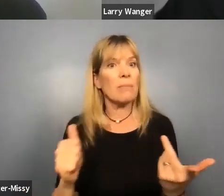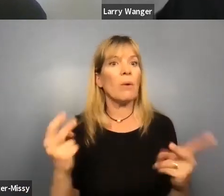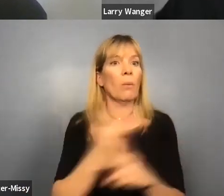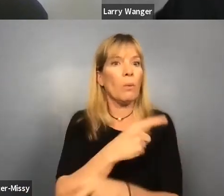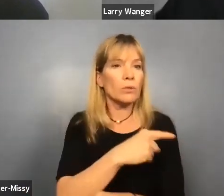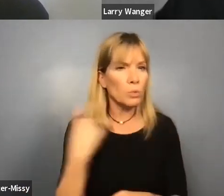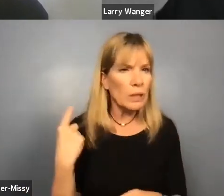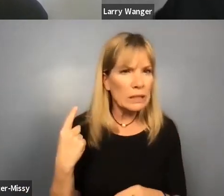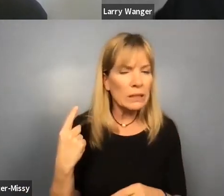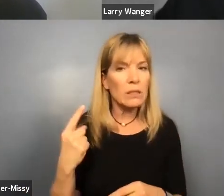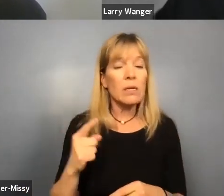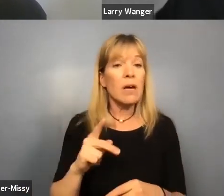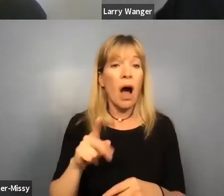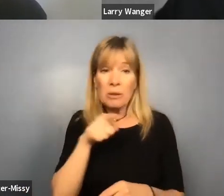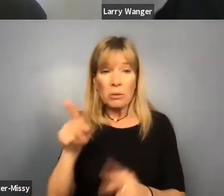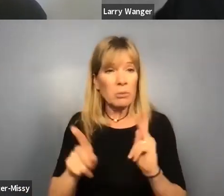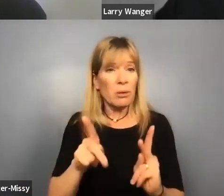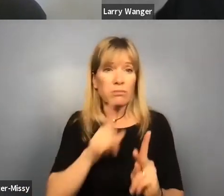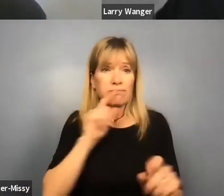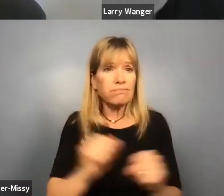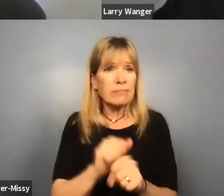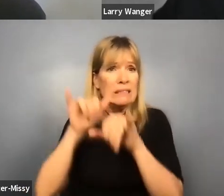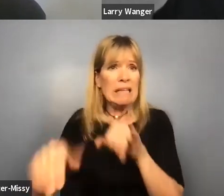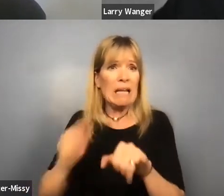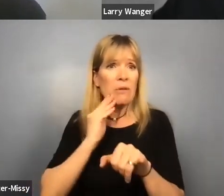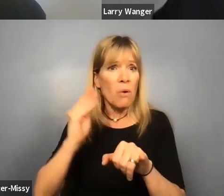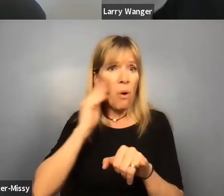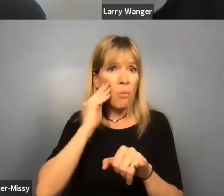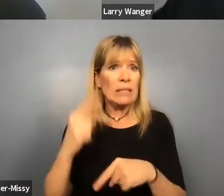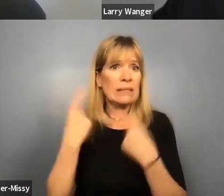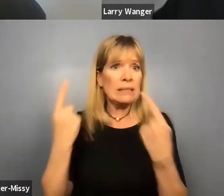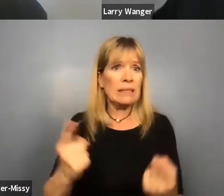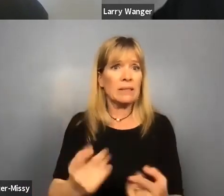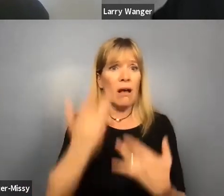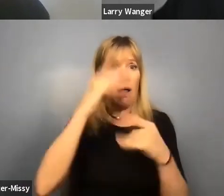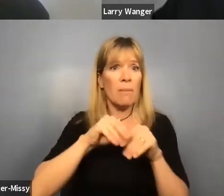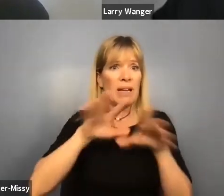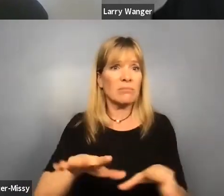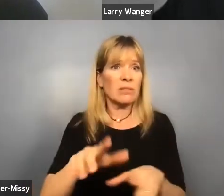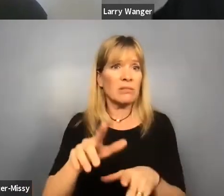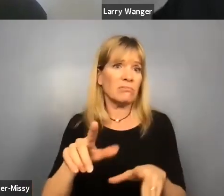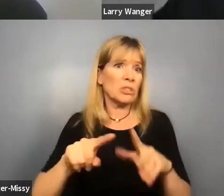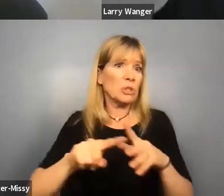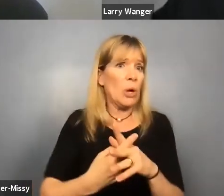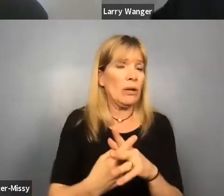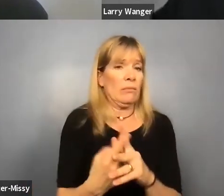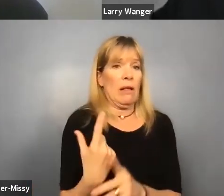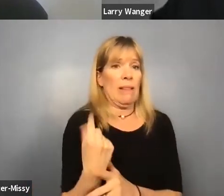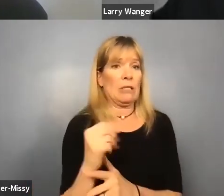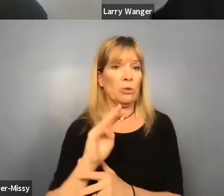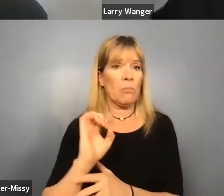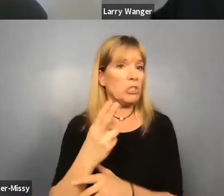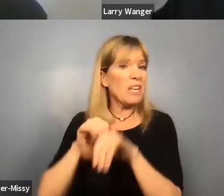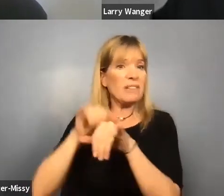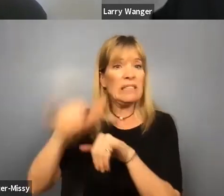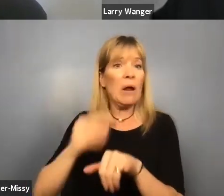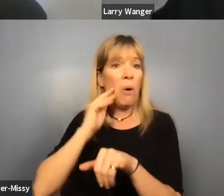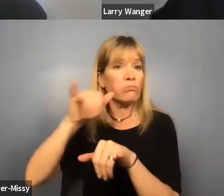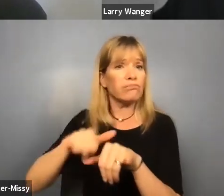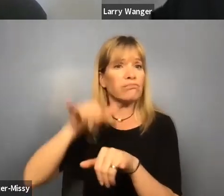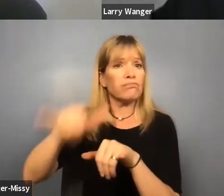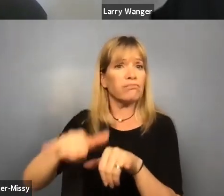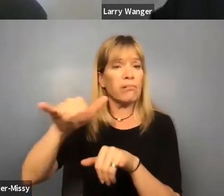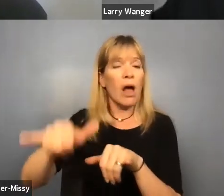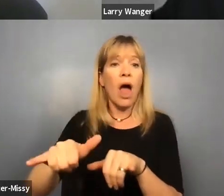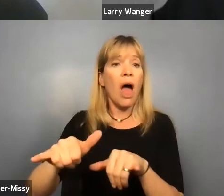who literally have not left their homes since the pandemic began last March. And that has meant the